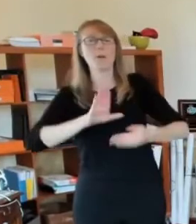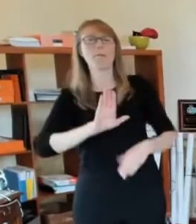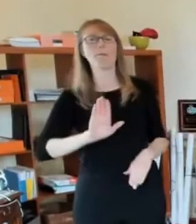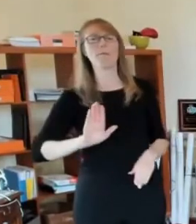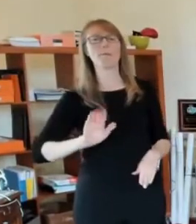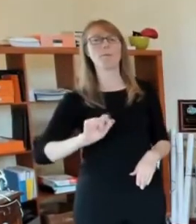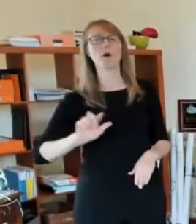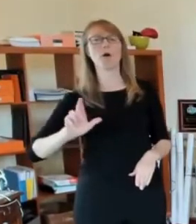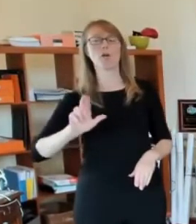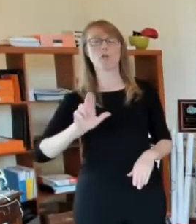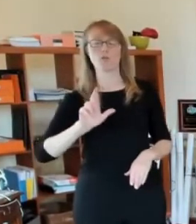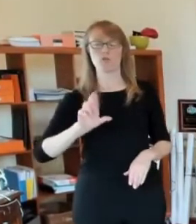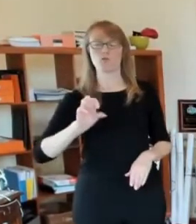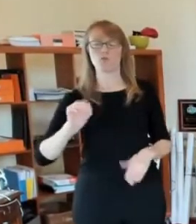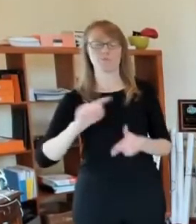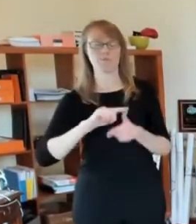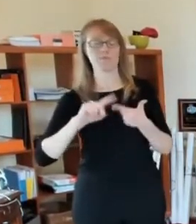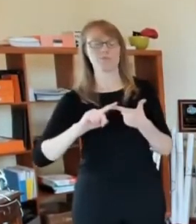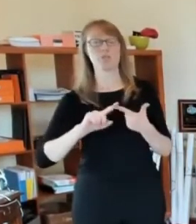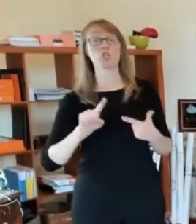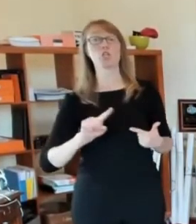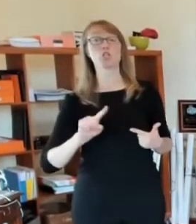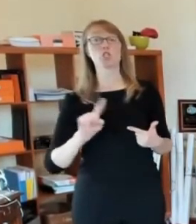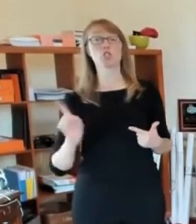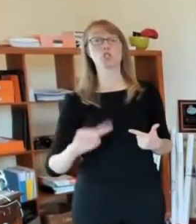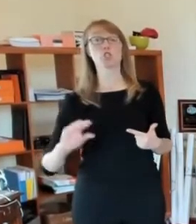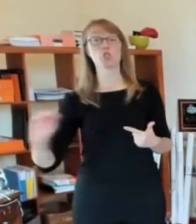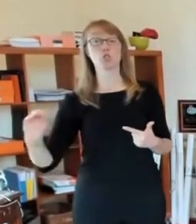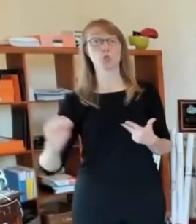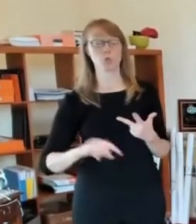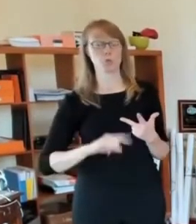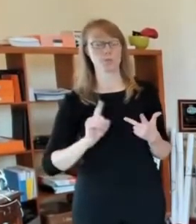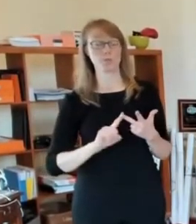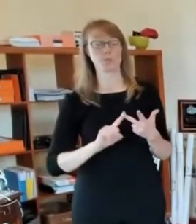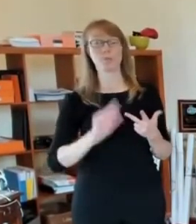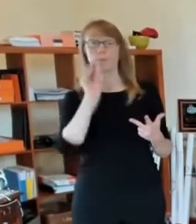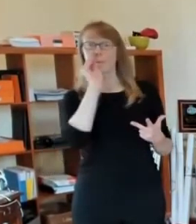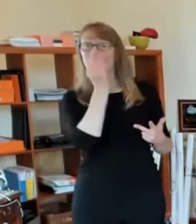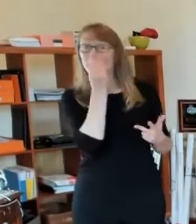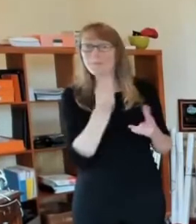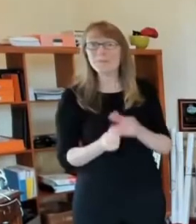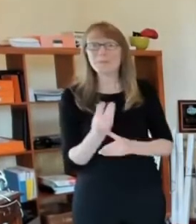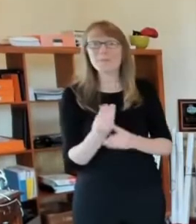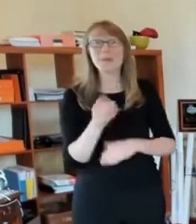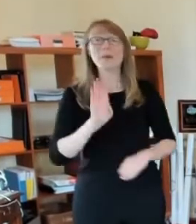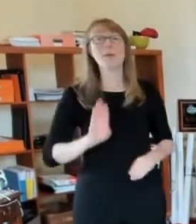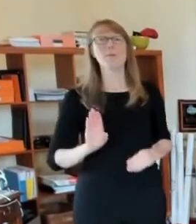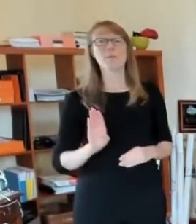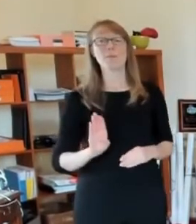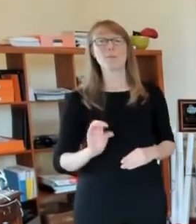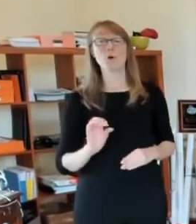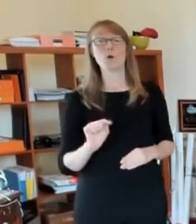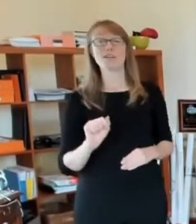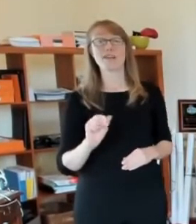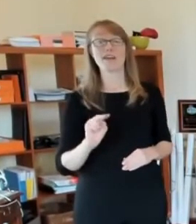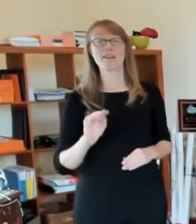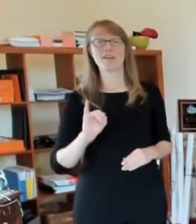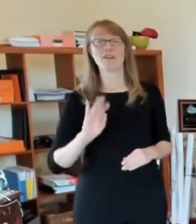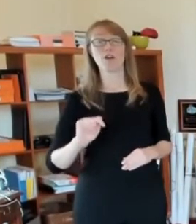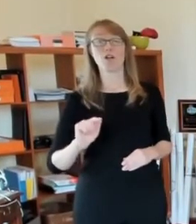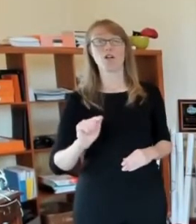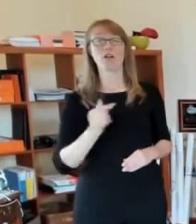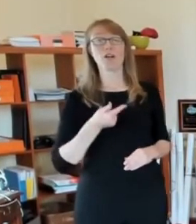zoo. It's the botanical gardens. It's, um, the aquarium. It's the arch. All those